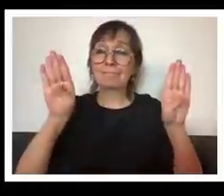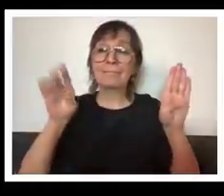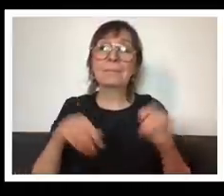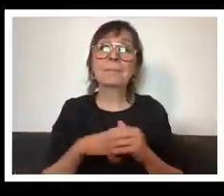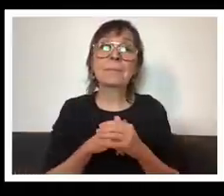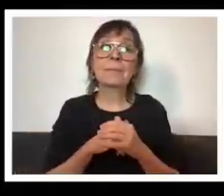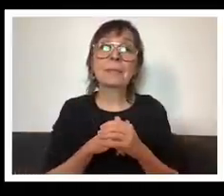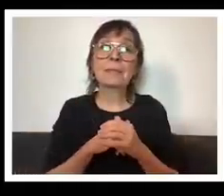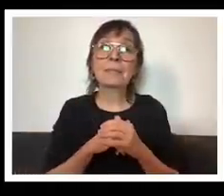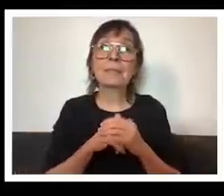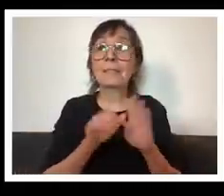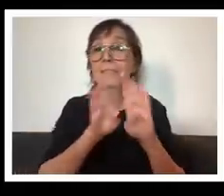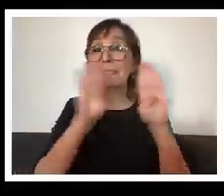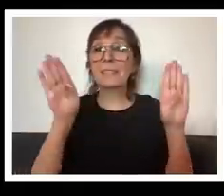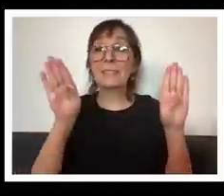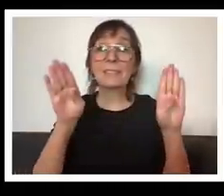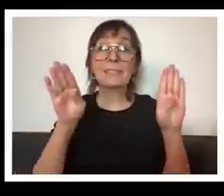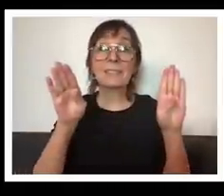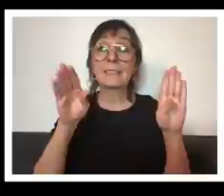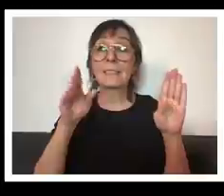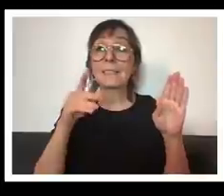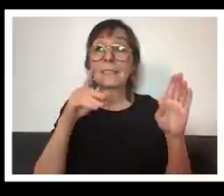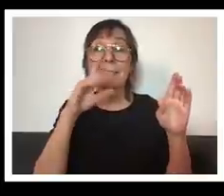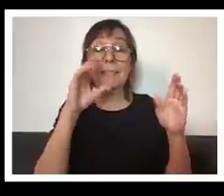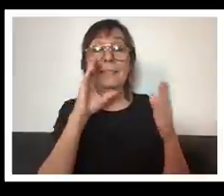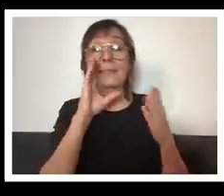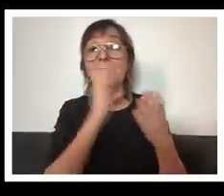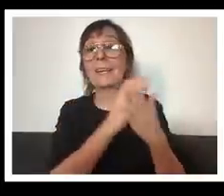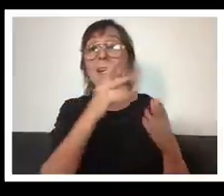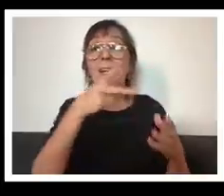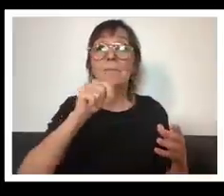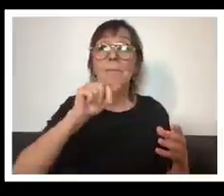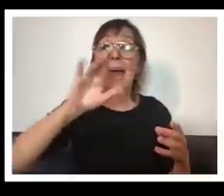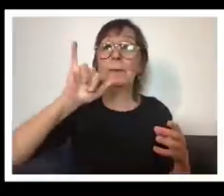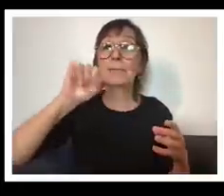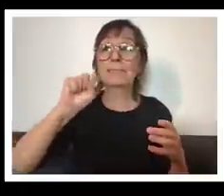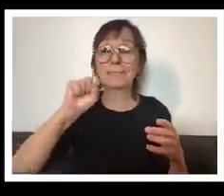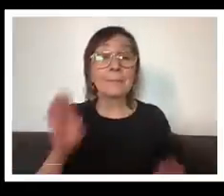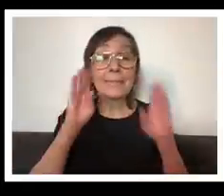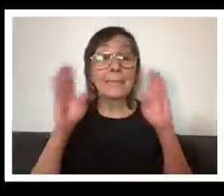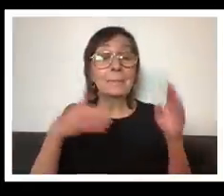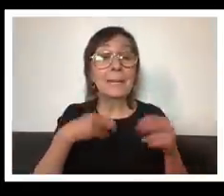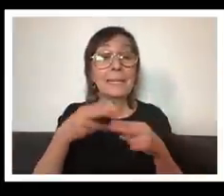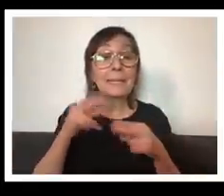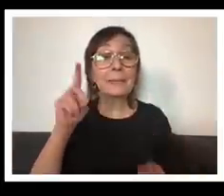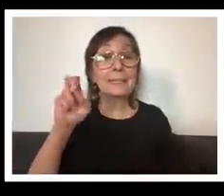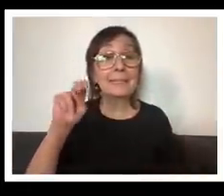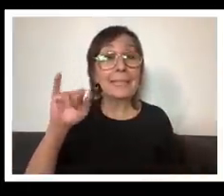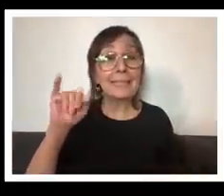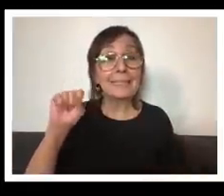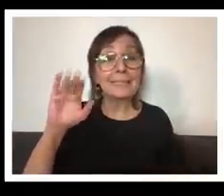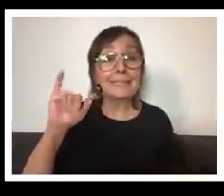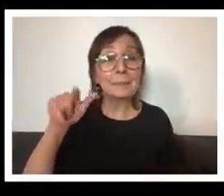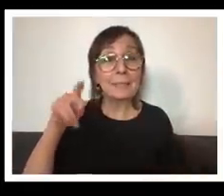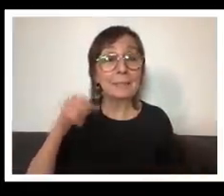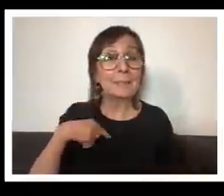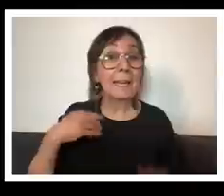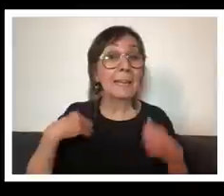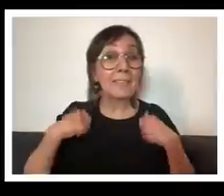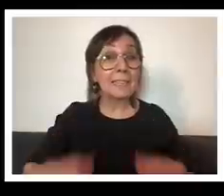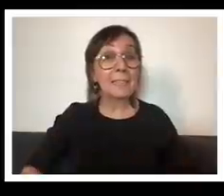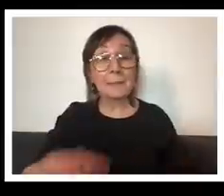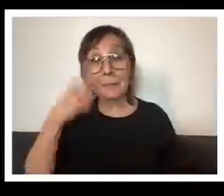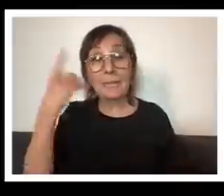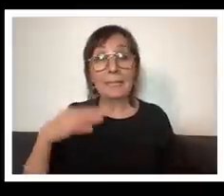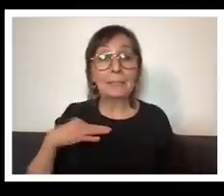um frame of paris in different parts of paris hello my name is dennis phillips and i'm wearing a black shirt